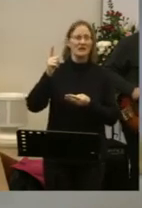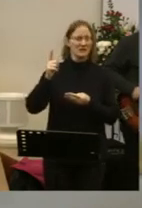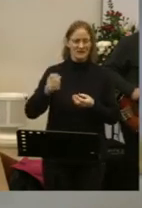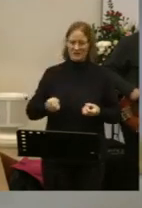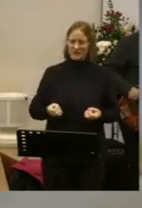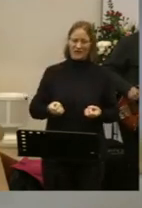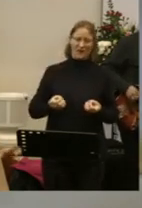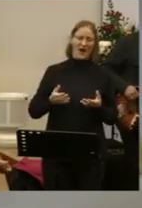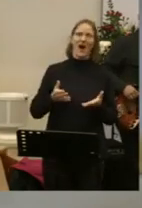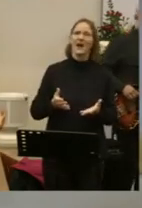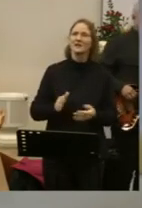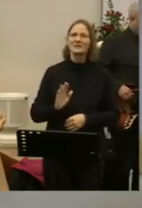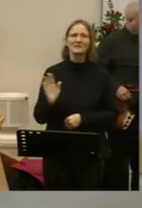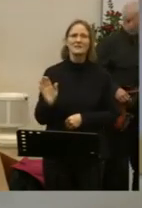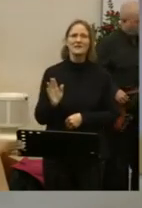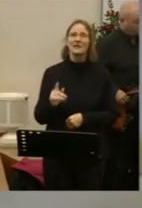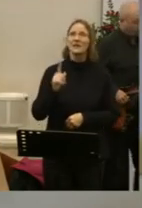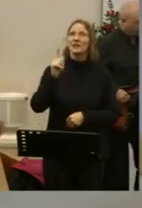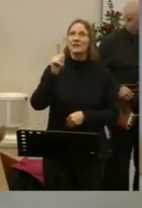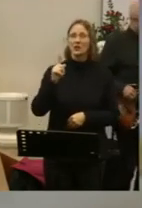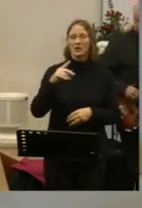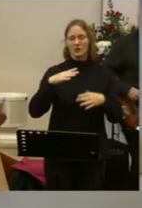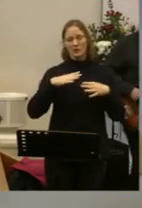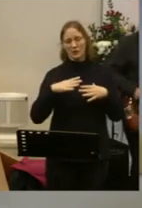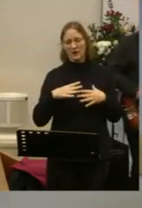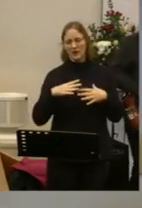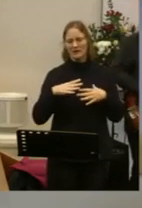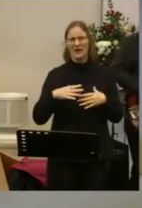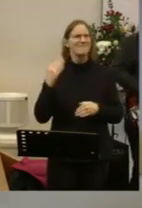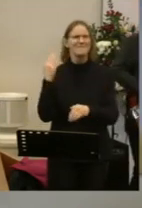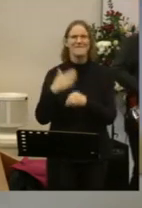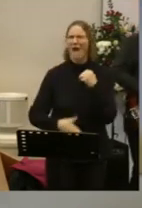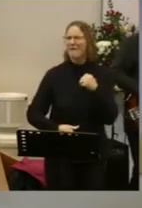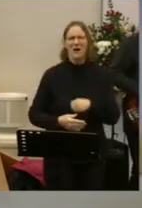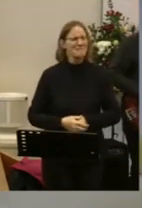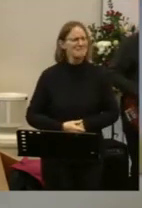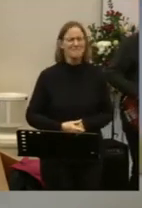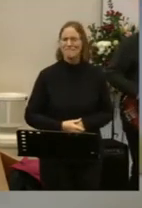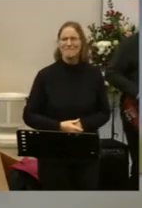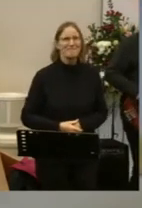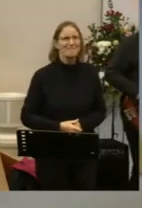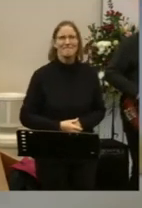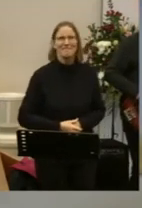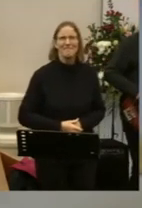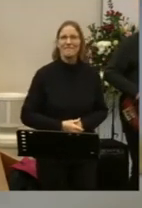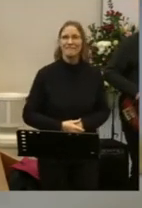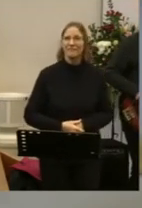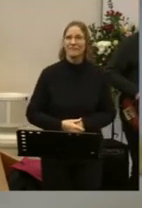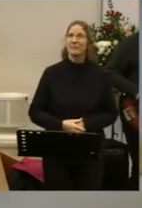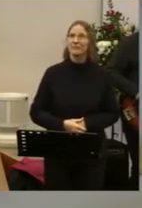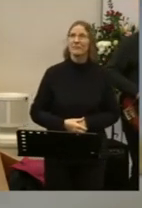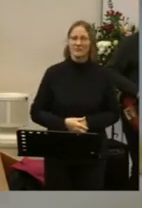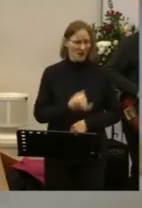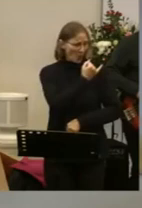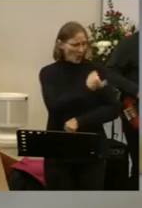If you do not face, you won't grow weary